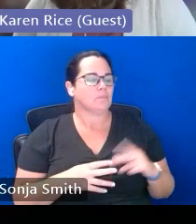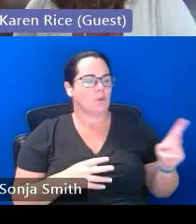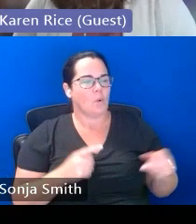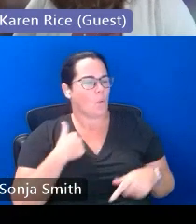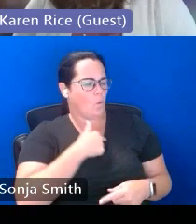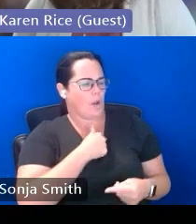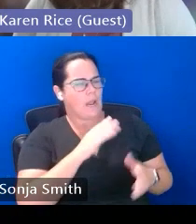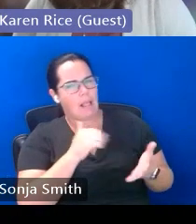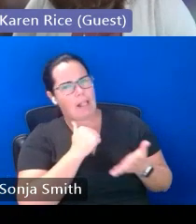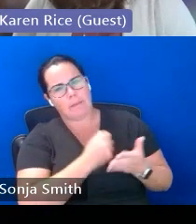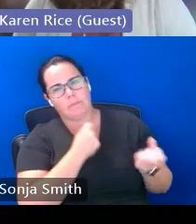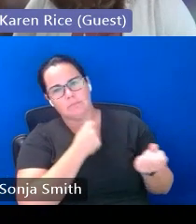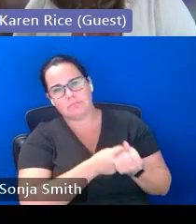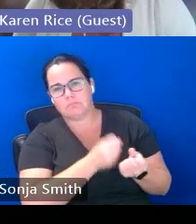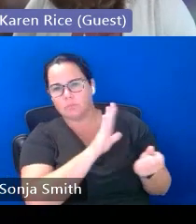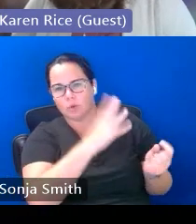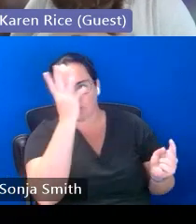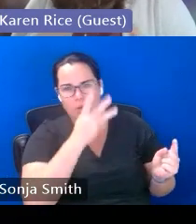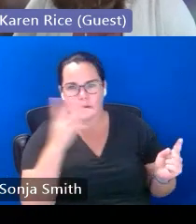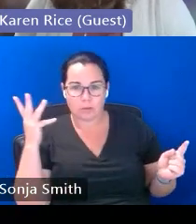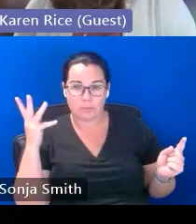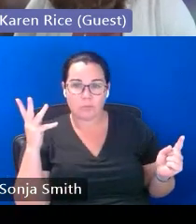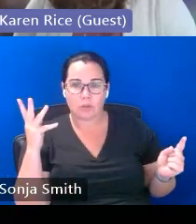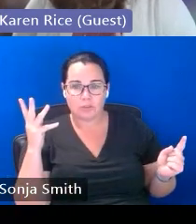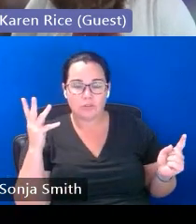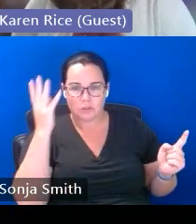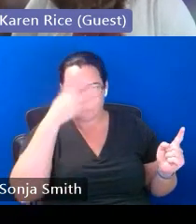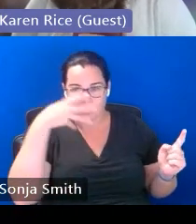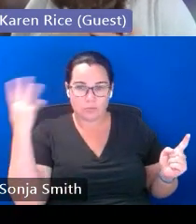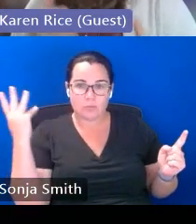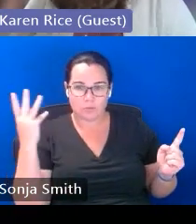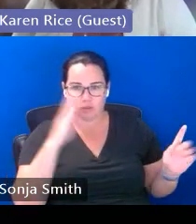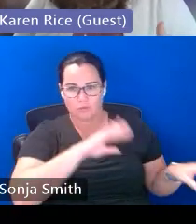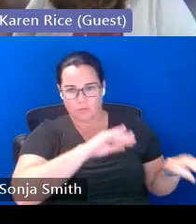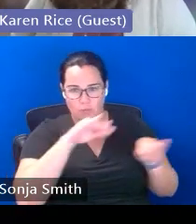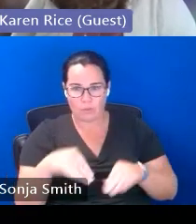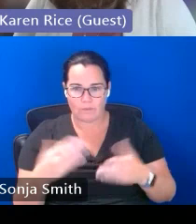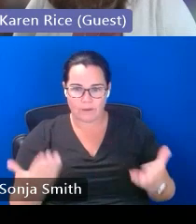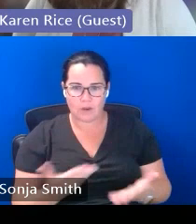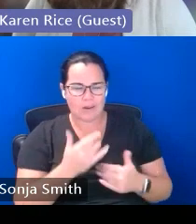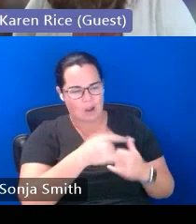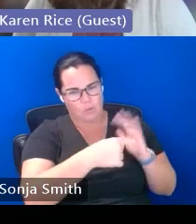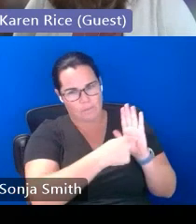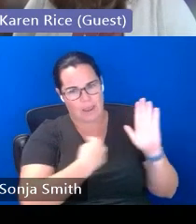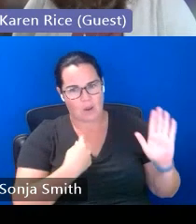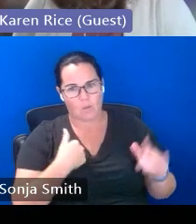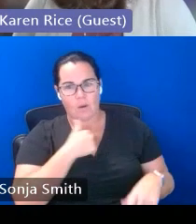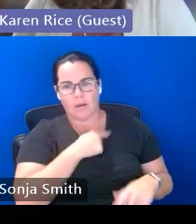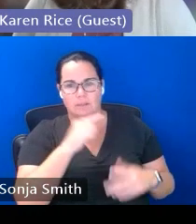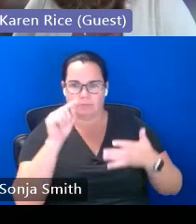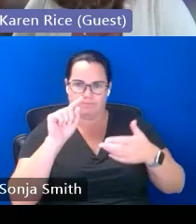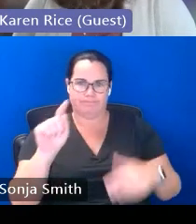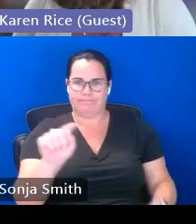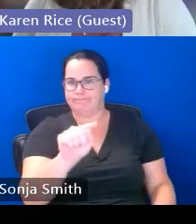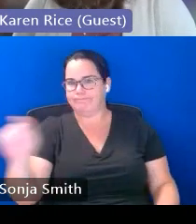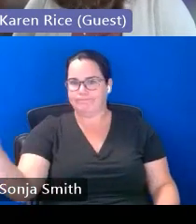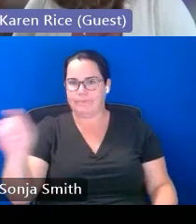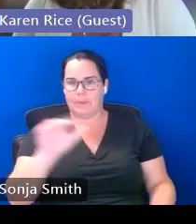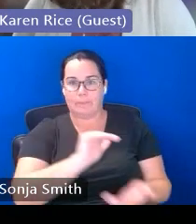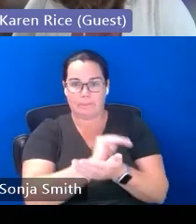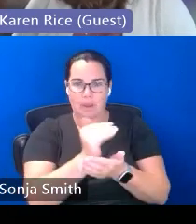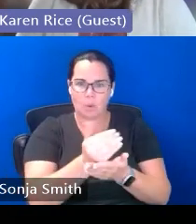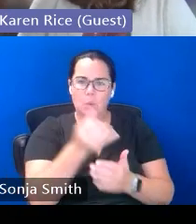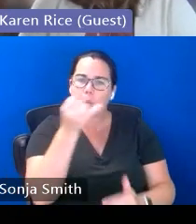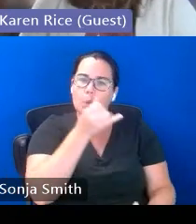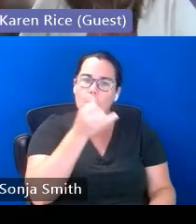your immigration like your immigration journey to the us and you need to pay back xyz amount it can be really hard